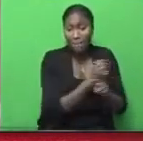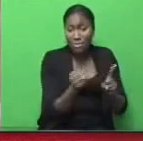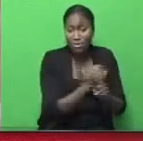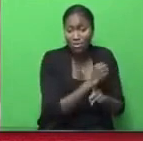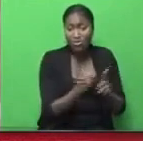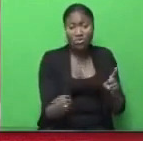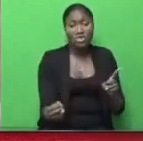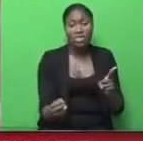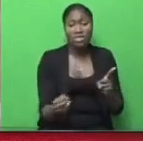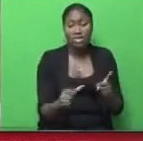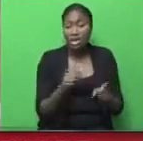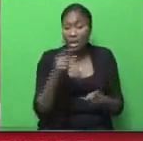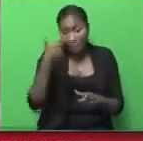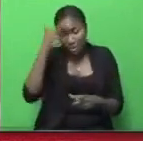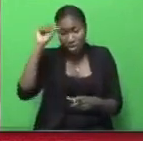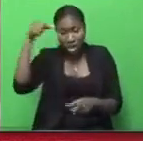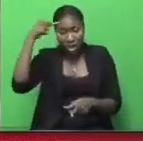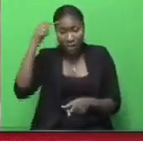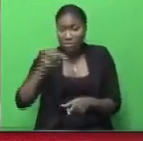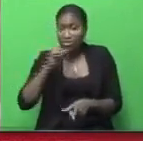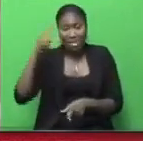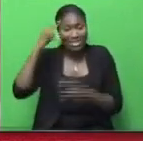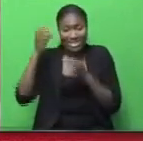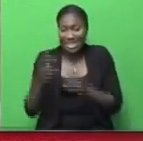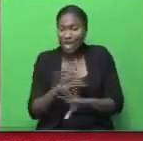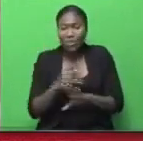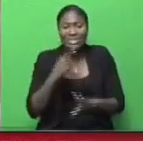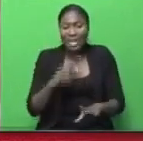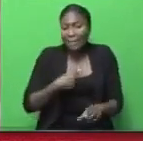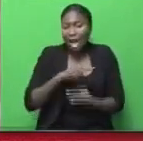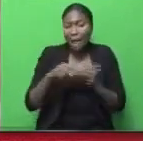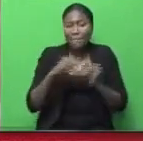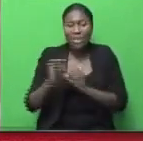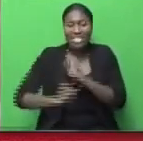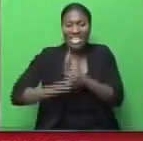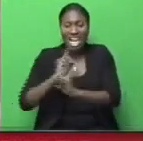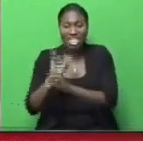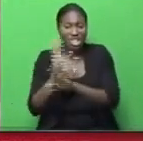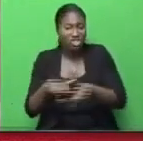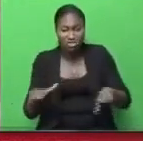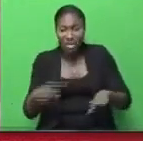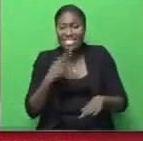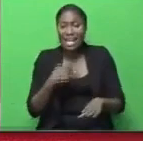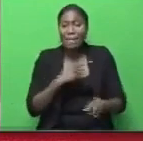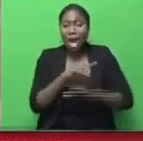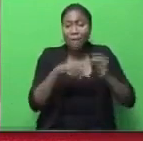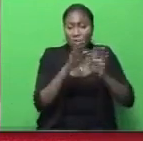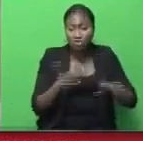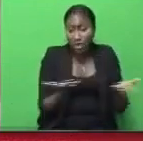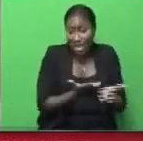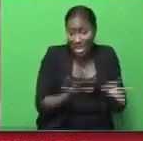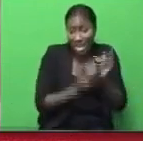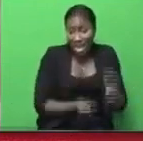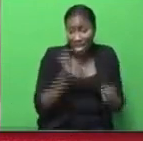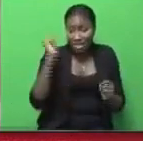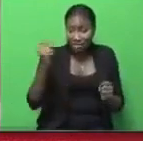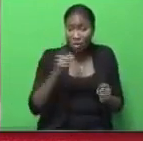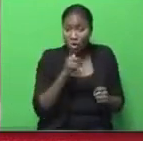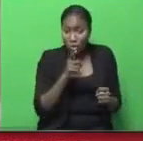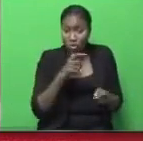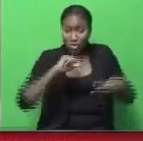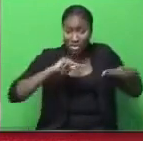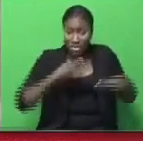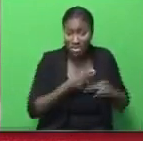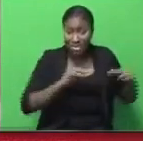without a decision from this government. So don't tell me about international children. Tell me about my children right here who are in